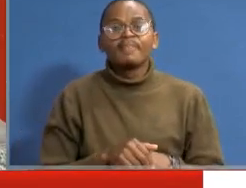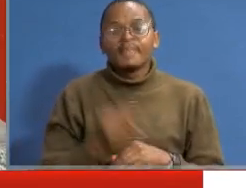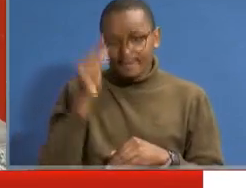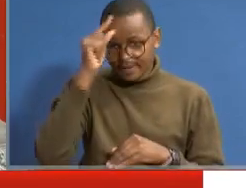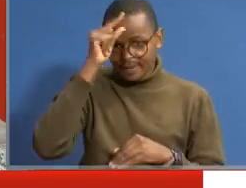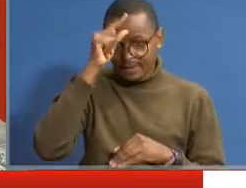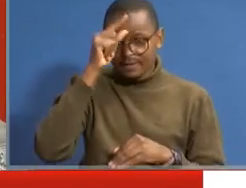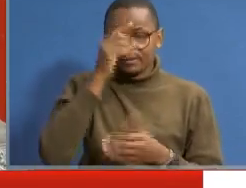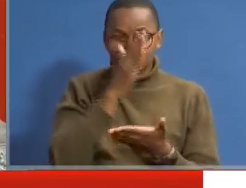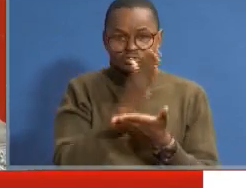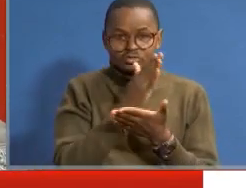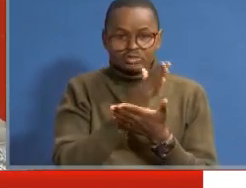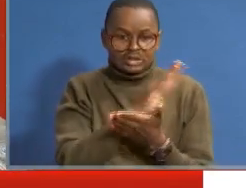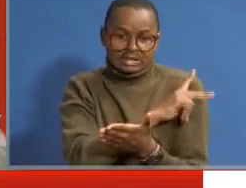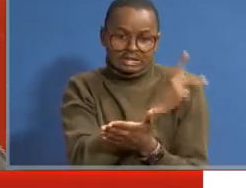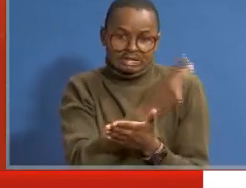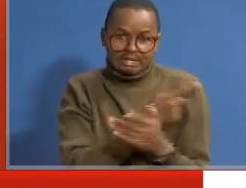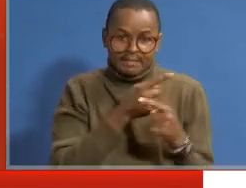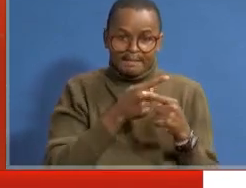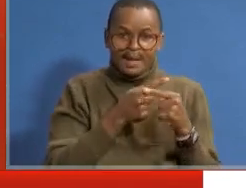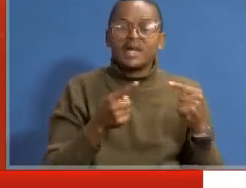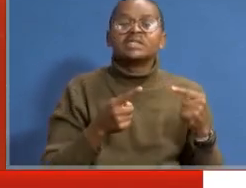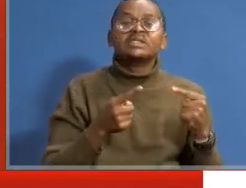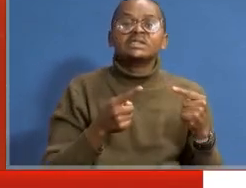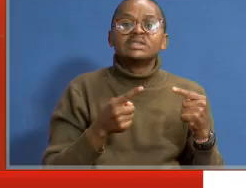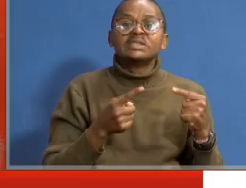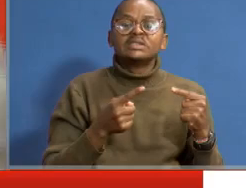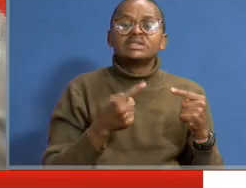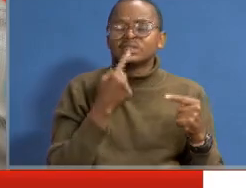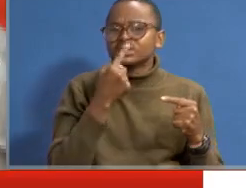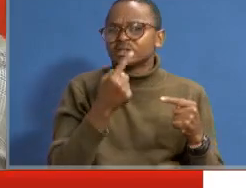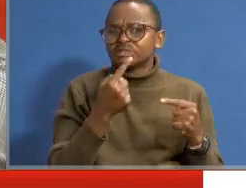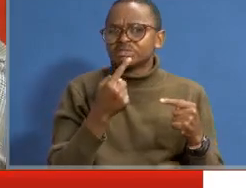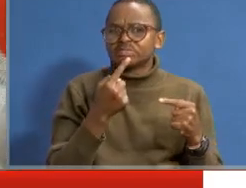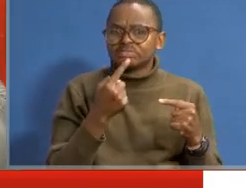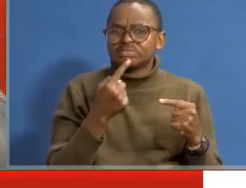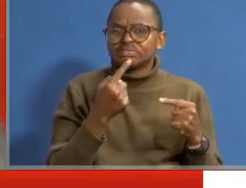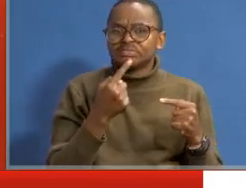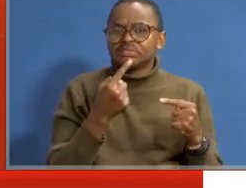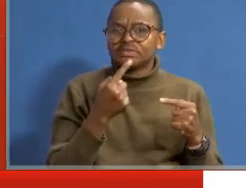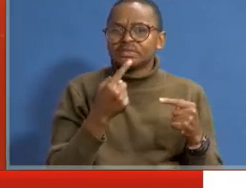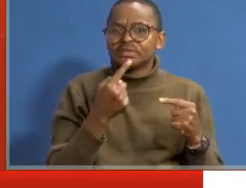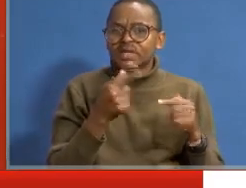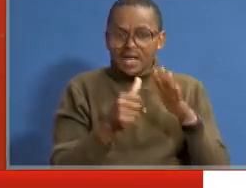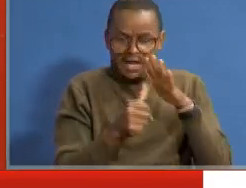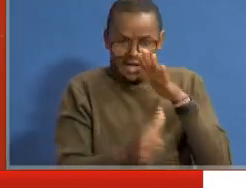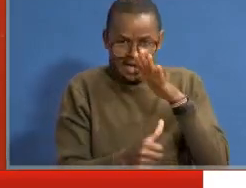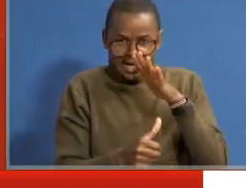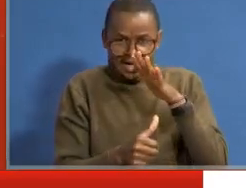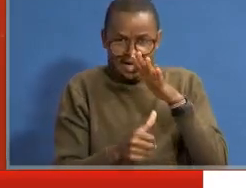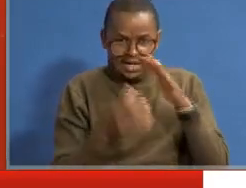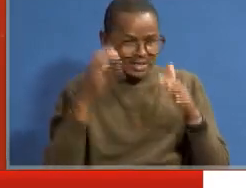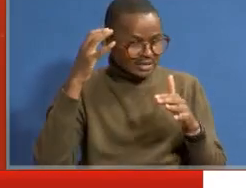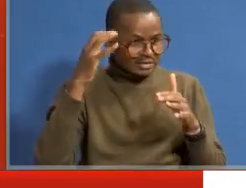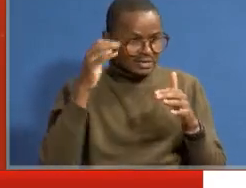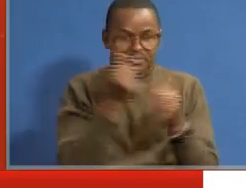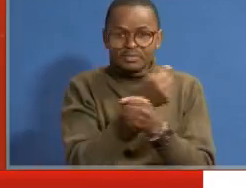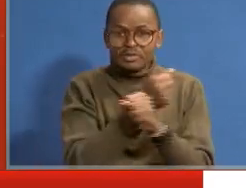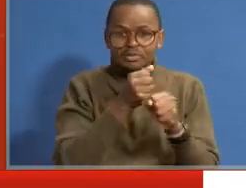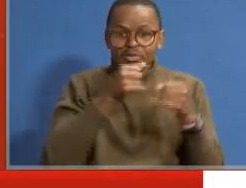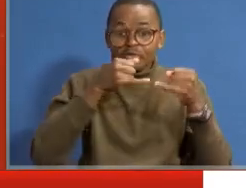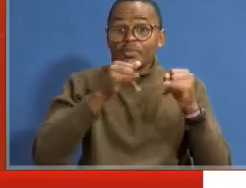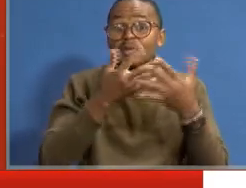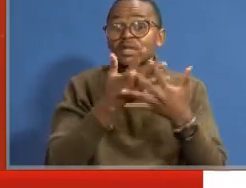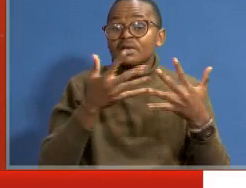the government has indeed empowered the council, but you still mention issues of being understaffed to an extent that you cannot get to